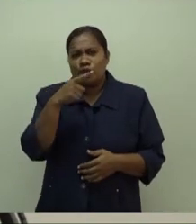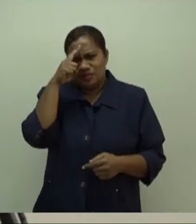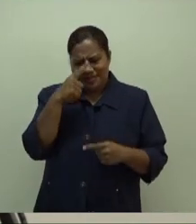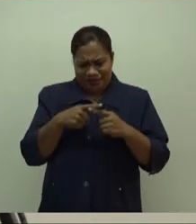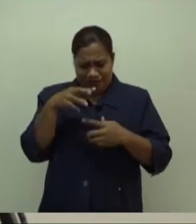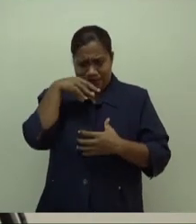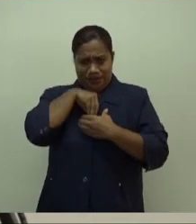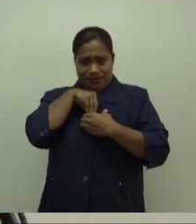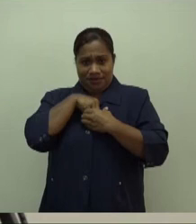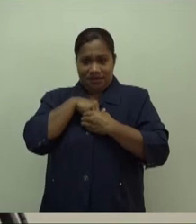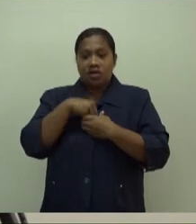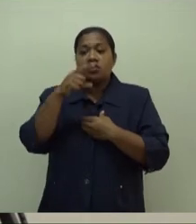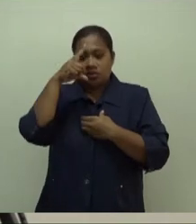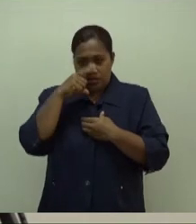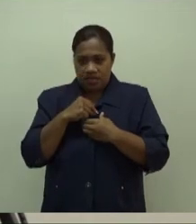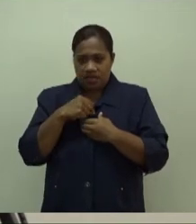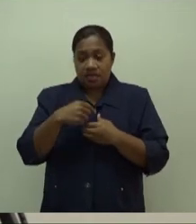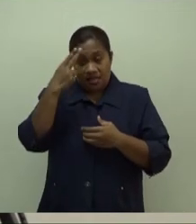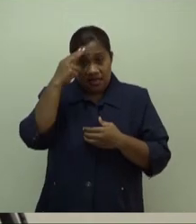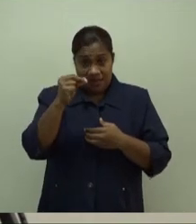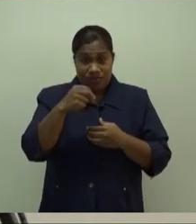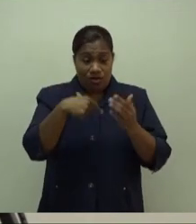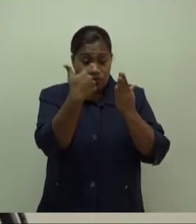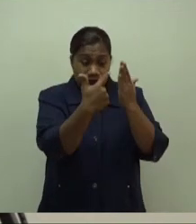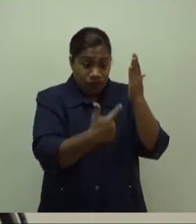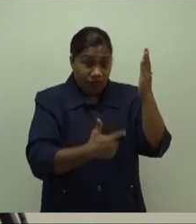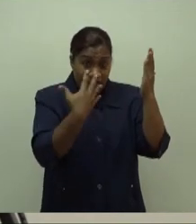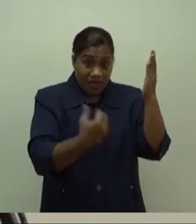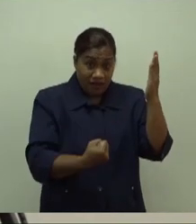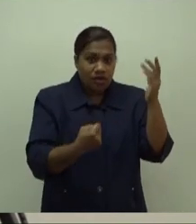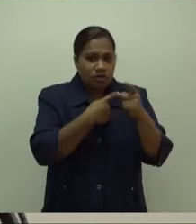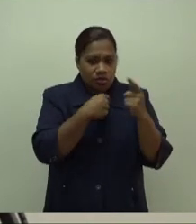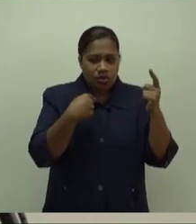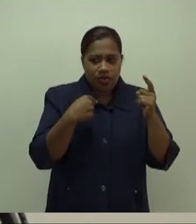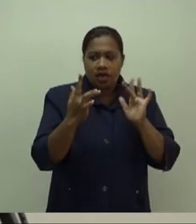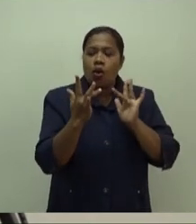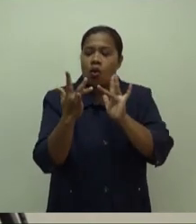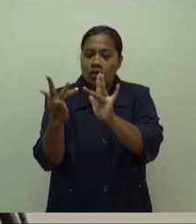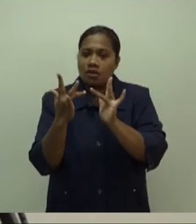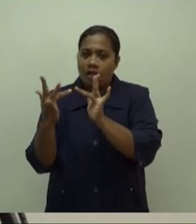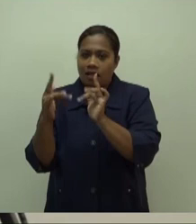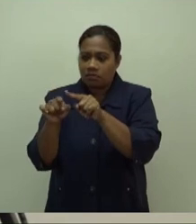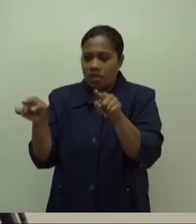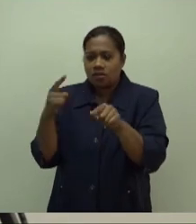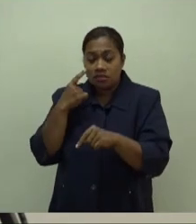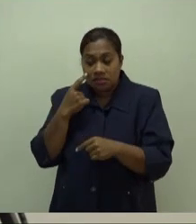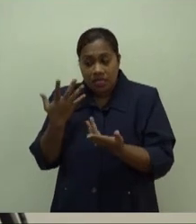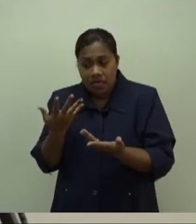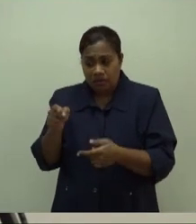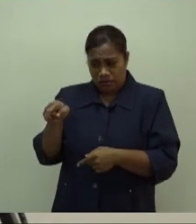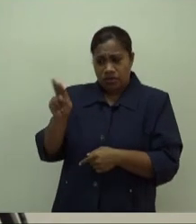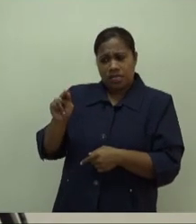to access them through virtual means, just to be able to check on them and see if they need medication support or if they need